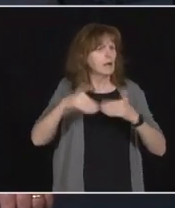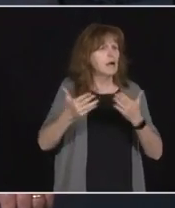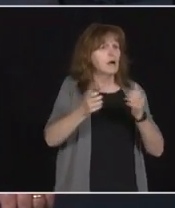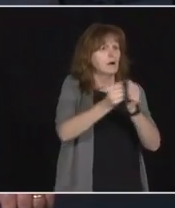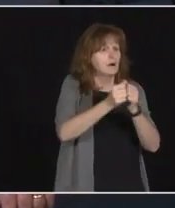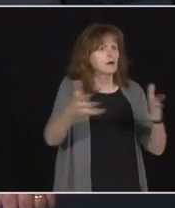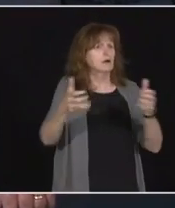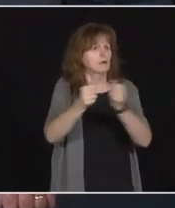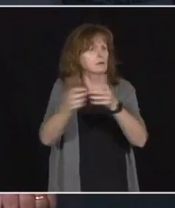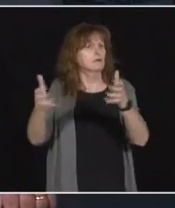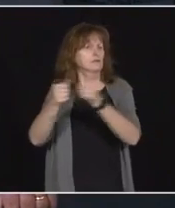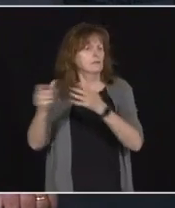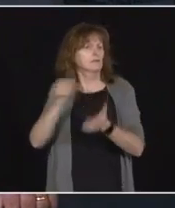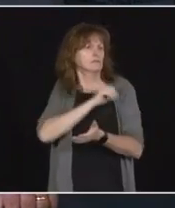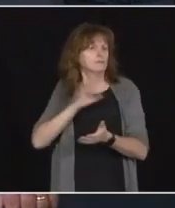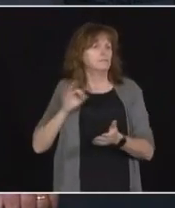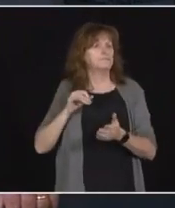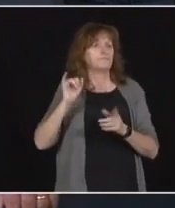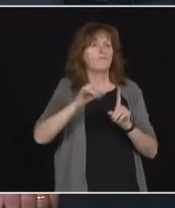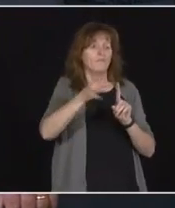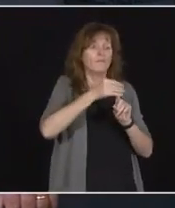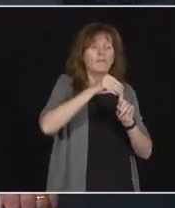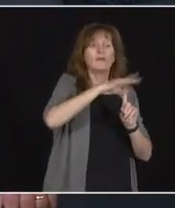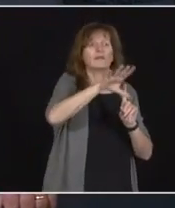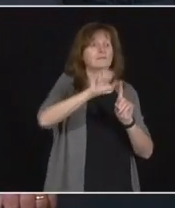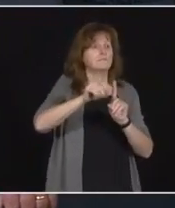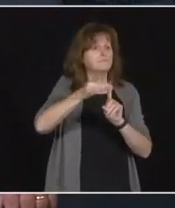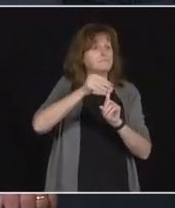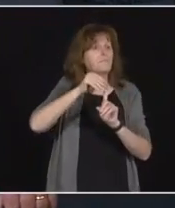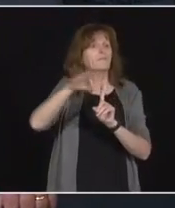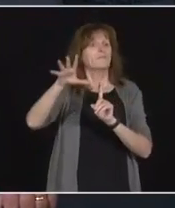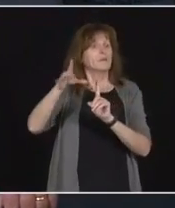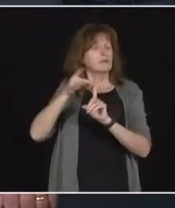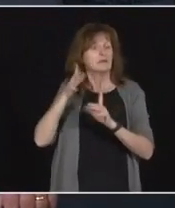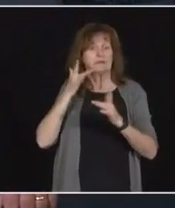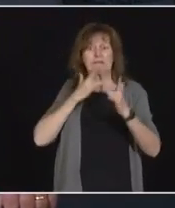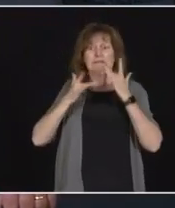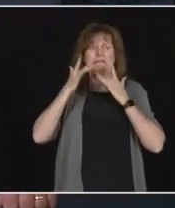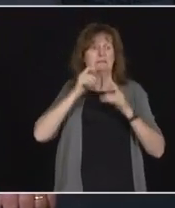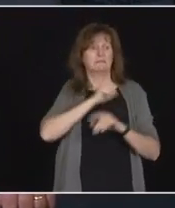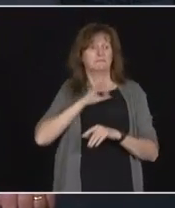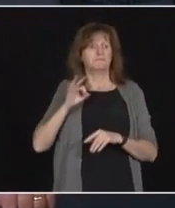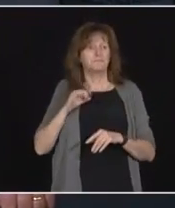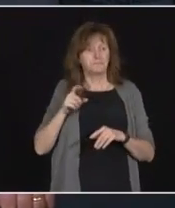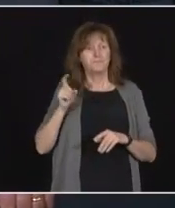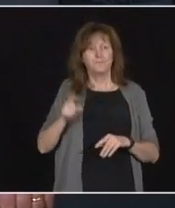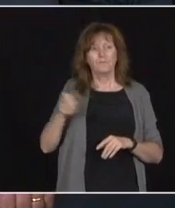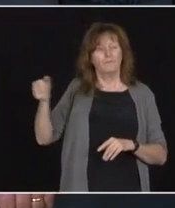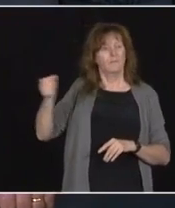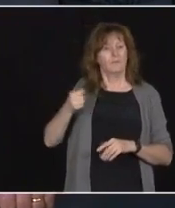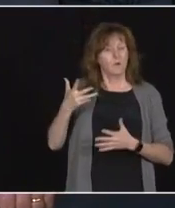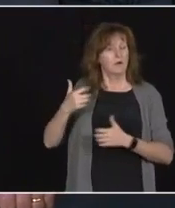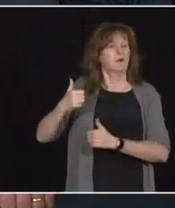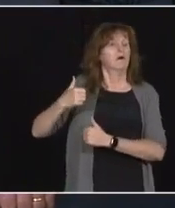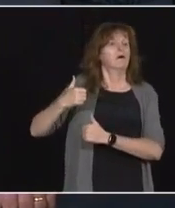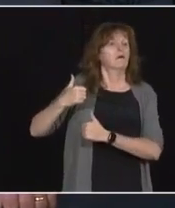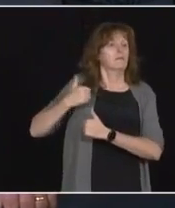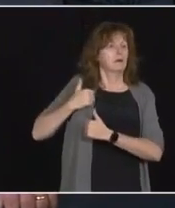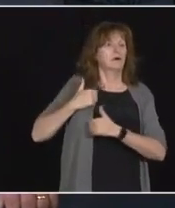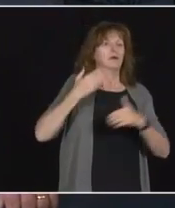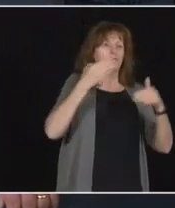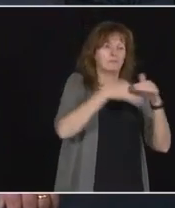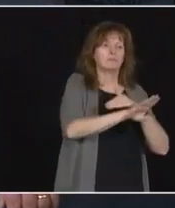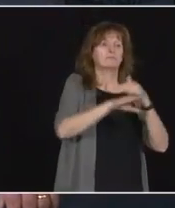necessitated by And so I'm very, very grateful that we were able to call on the armed forces at that time.